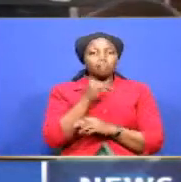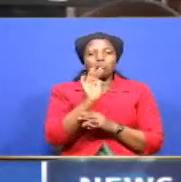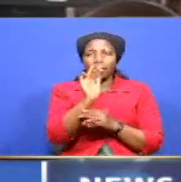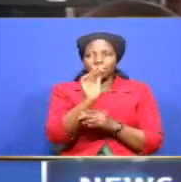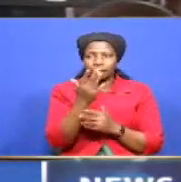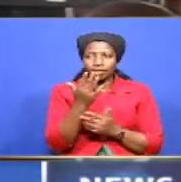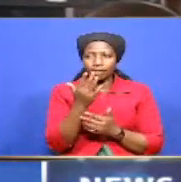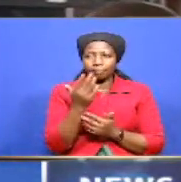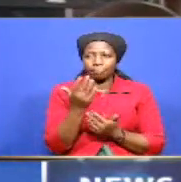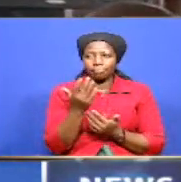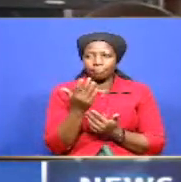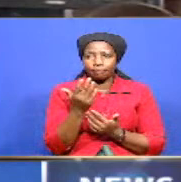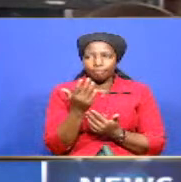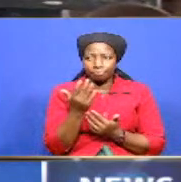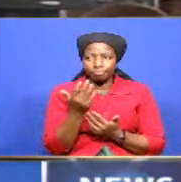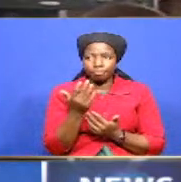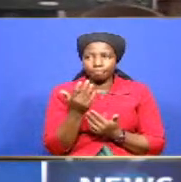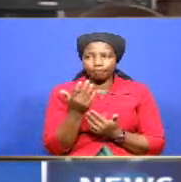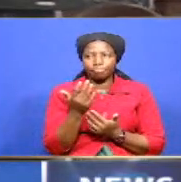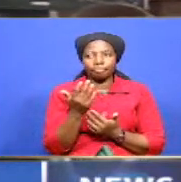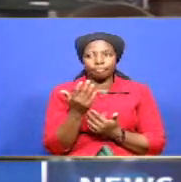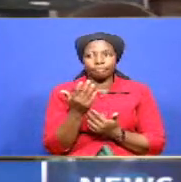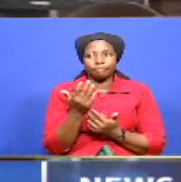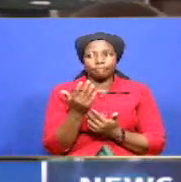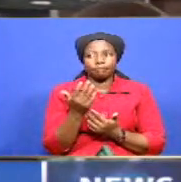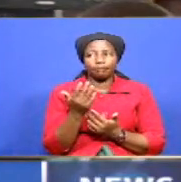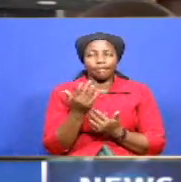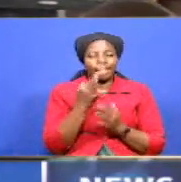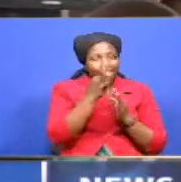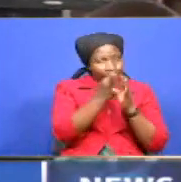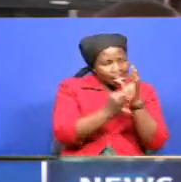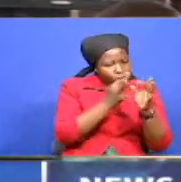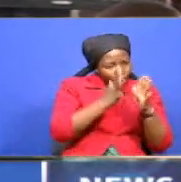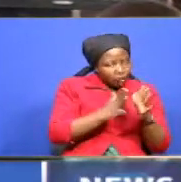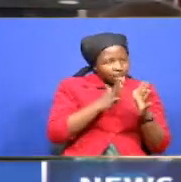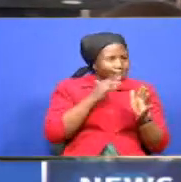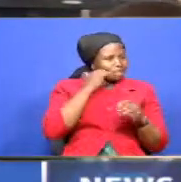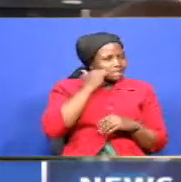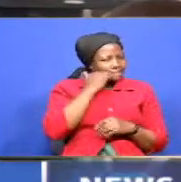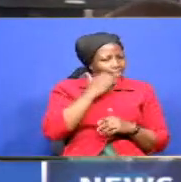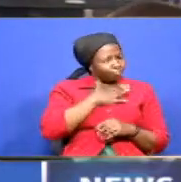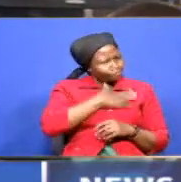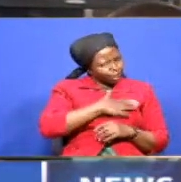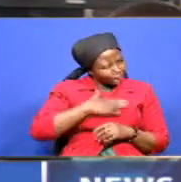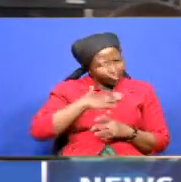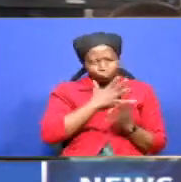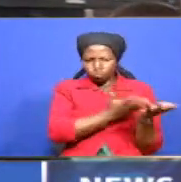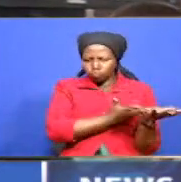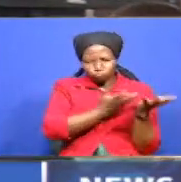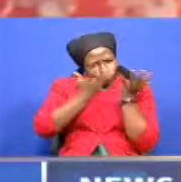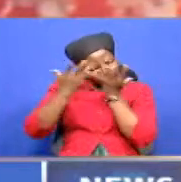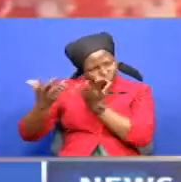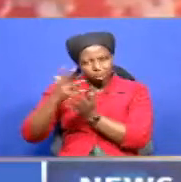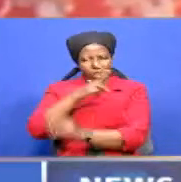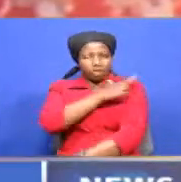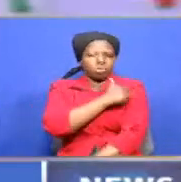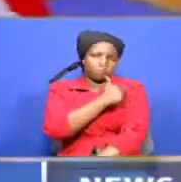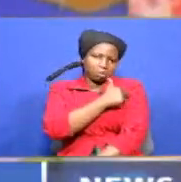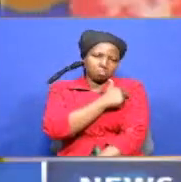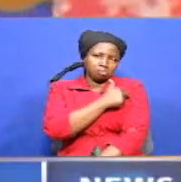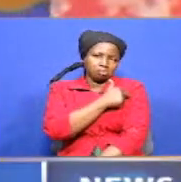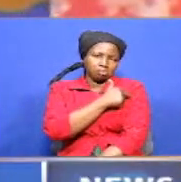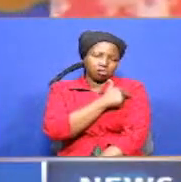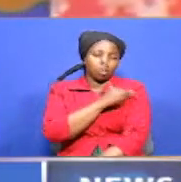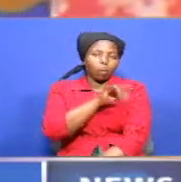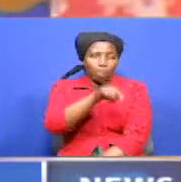that nobody, if a person is unwell, please, please take them to hospital. Out of